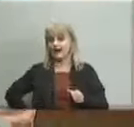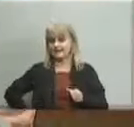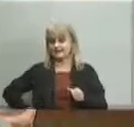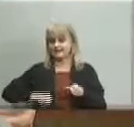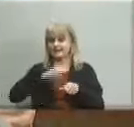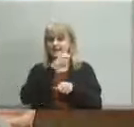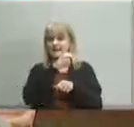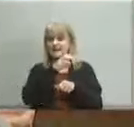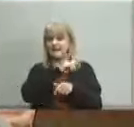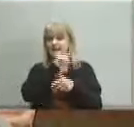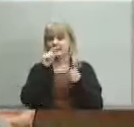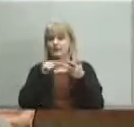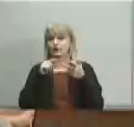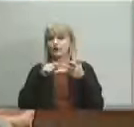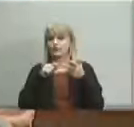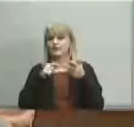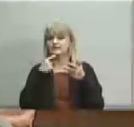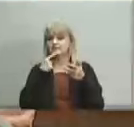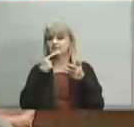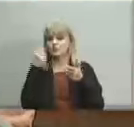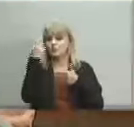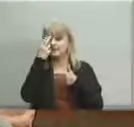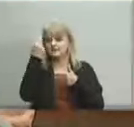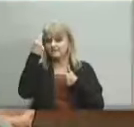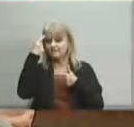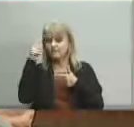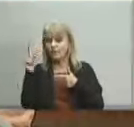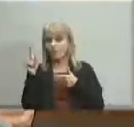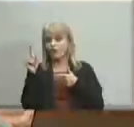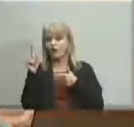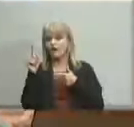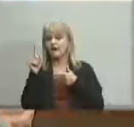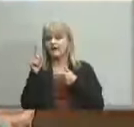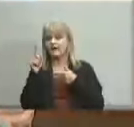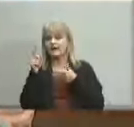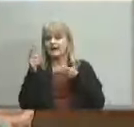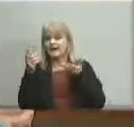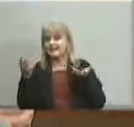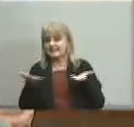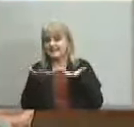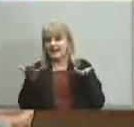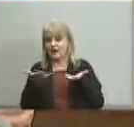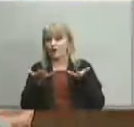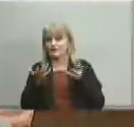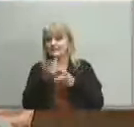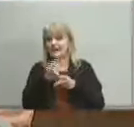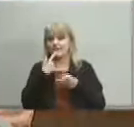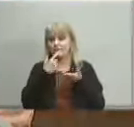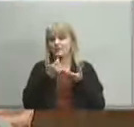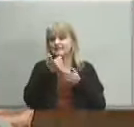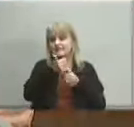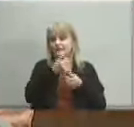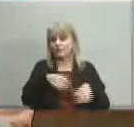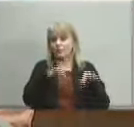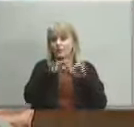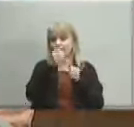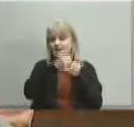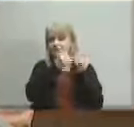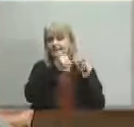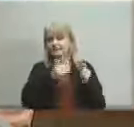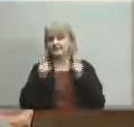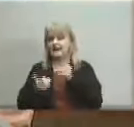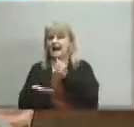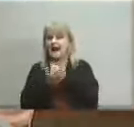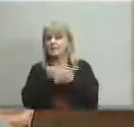and third their stated reason for existence is and again i quote to care for the self-worth of every individual helping